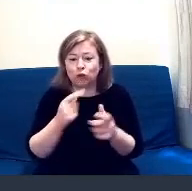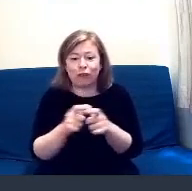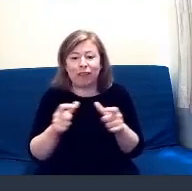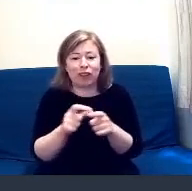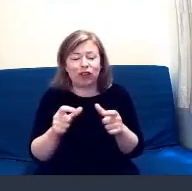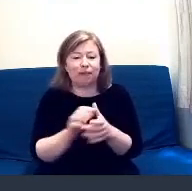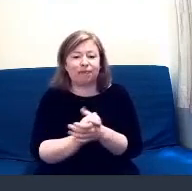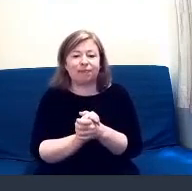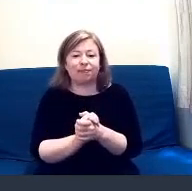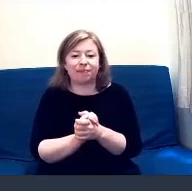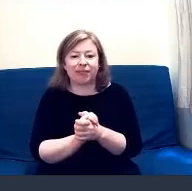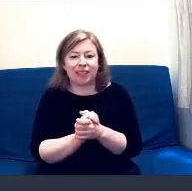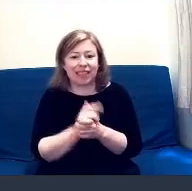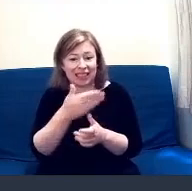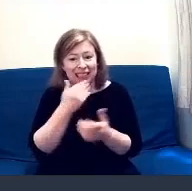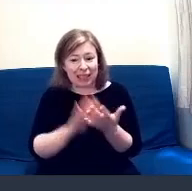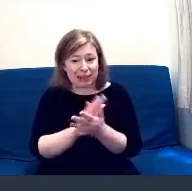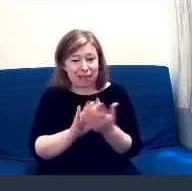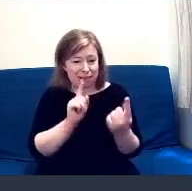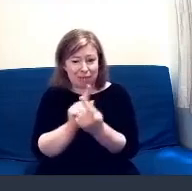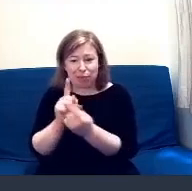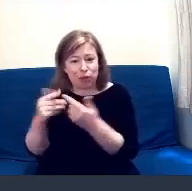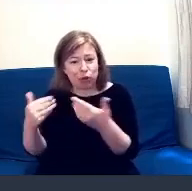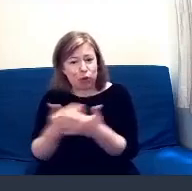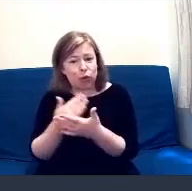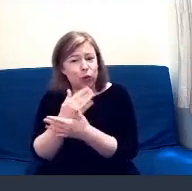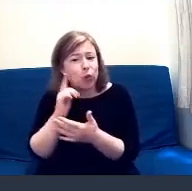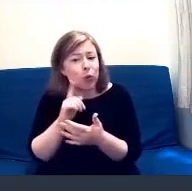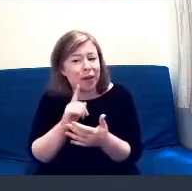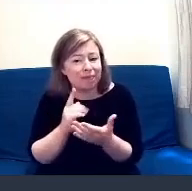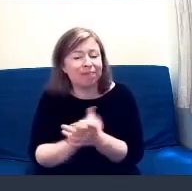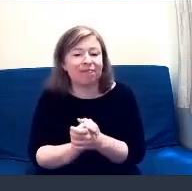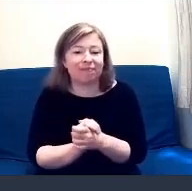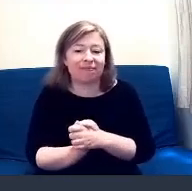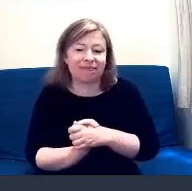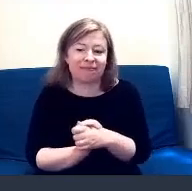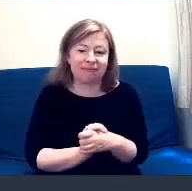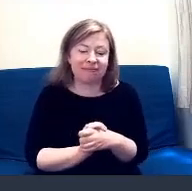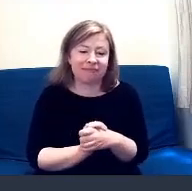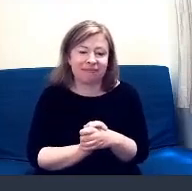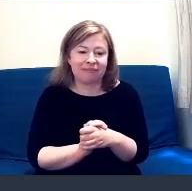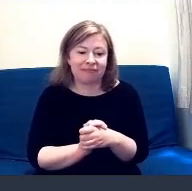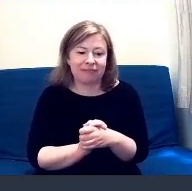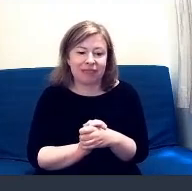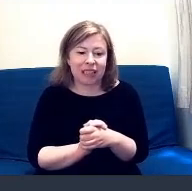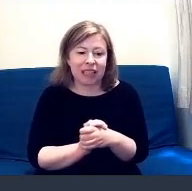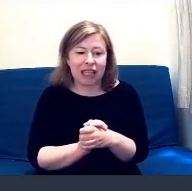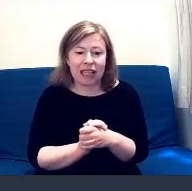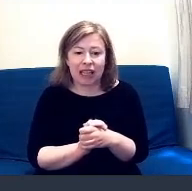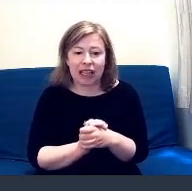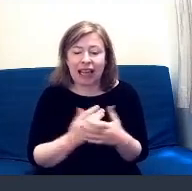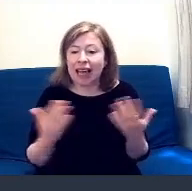met and only spoken to on the group. So, yeah, good. Anything anybody want you to